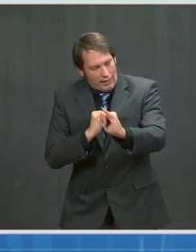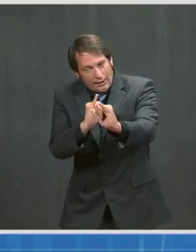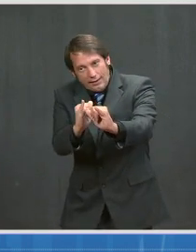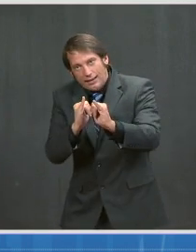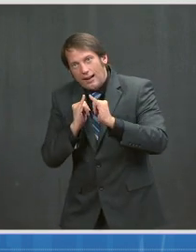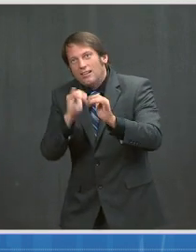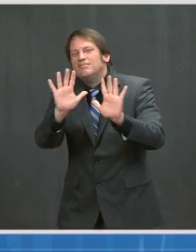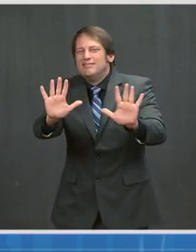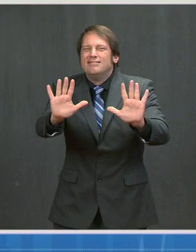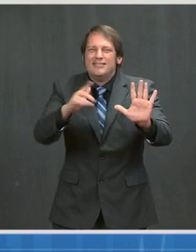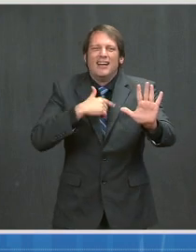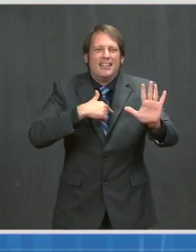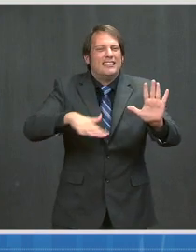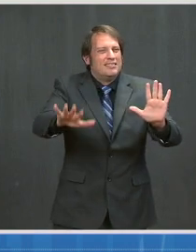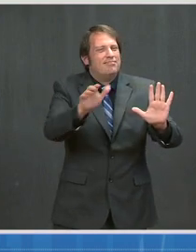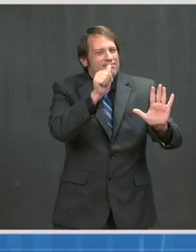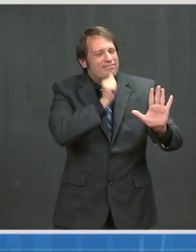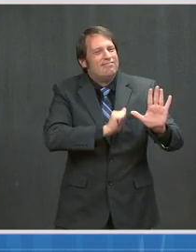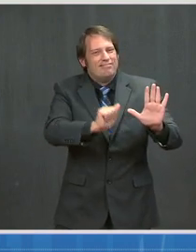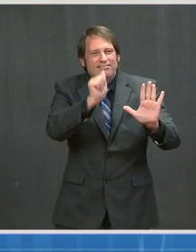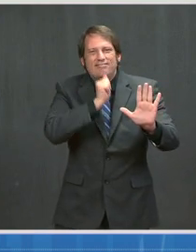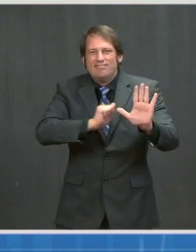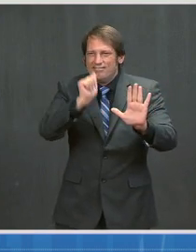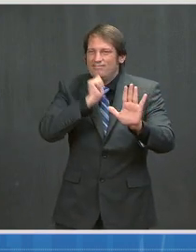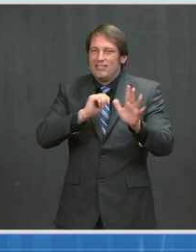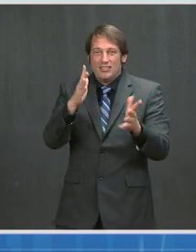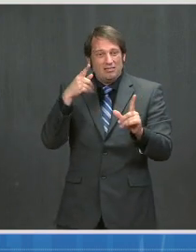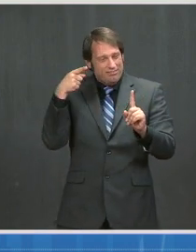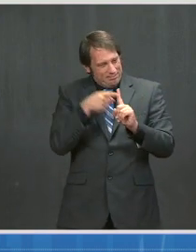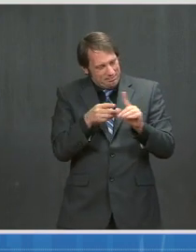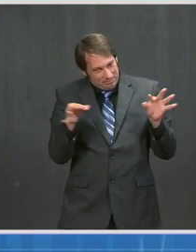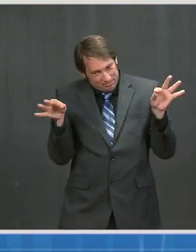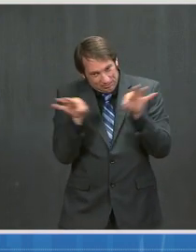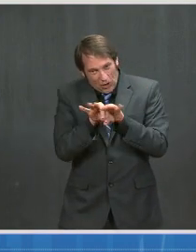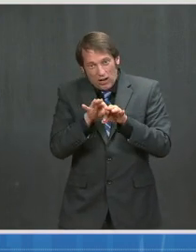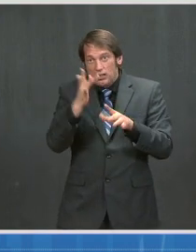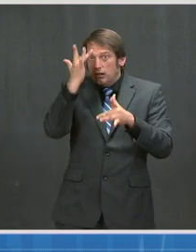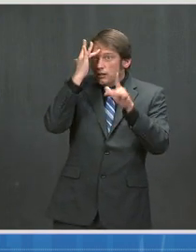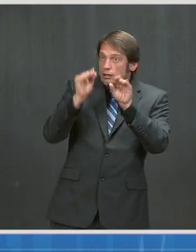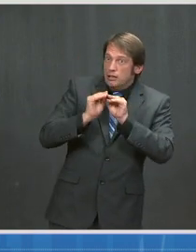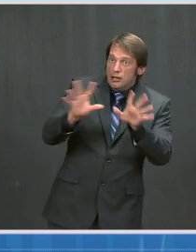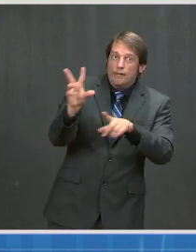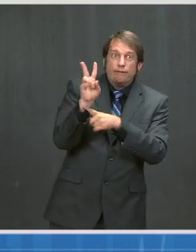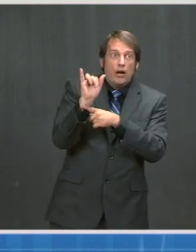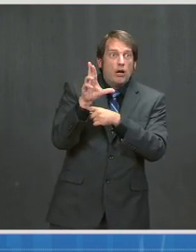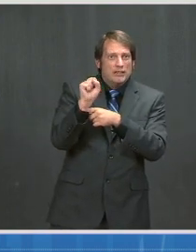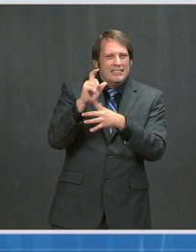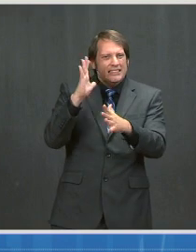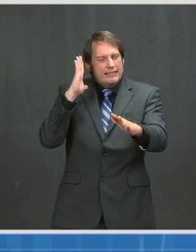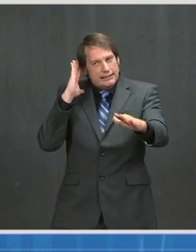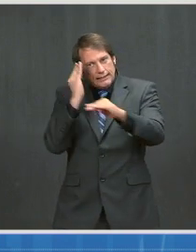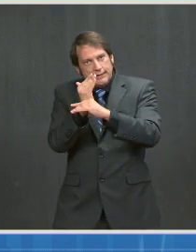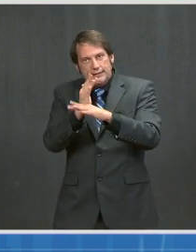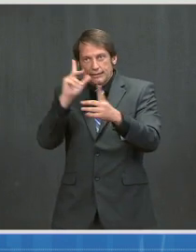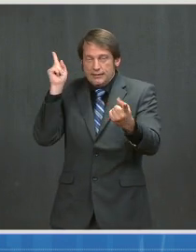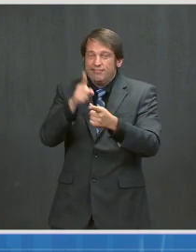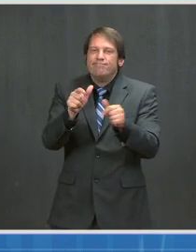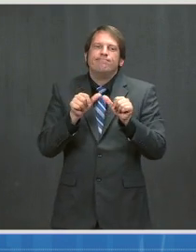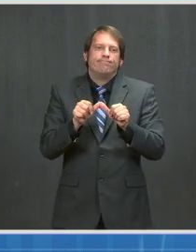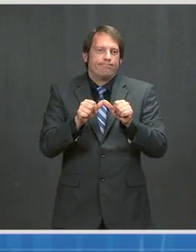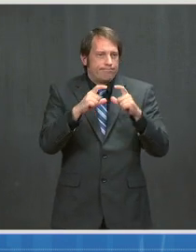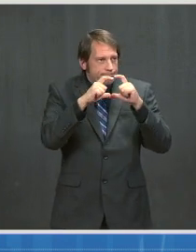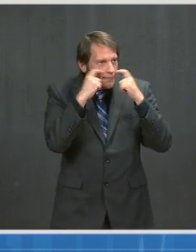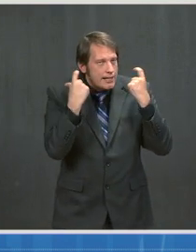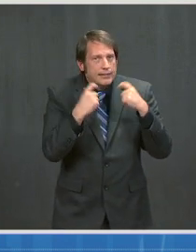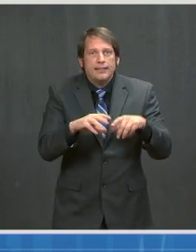the things that we know prevent the spread of the virus. If we all continue to wear a well-fitting mask, physically distance, and